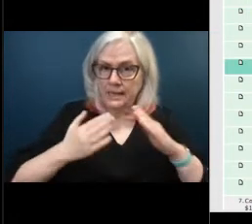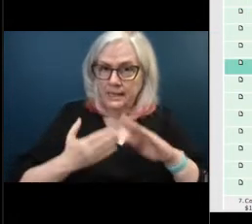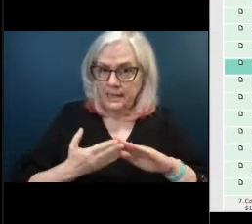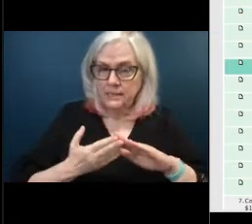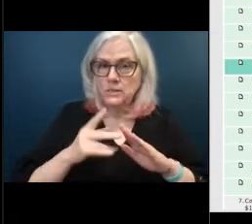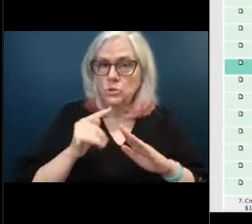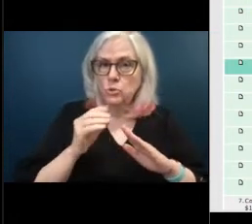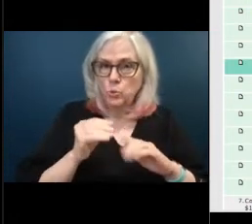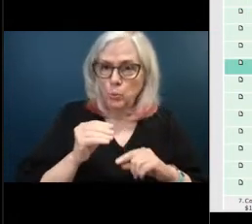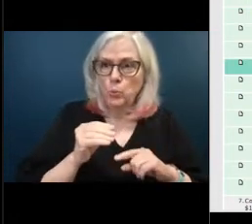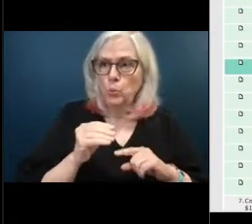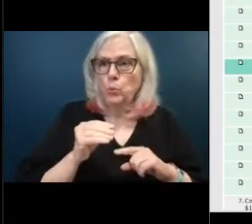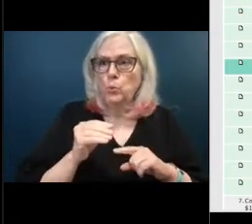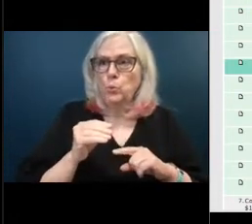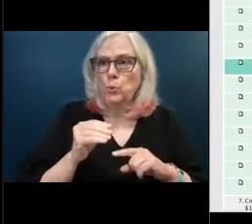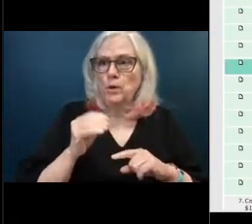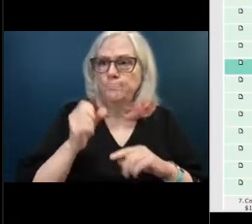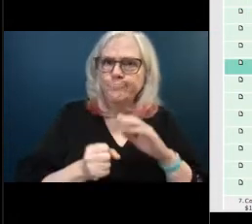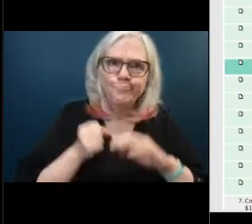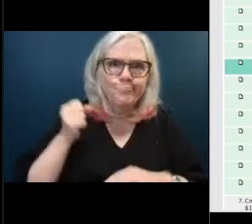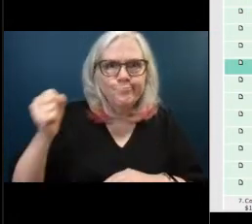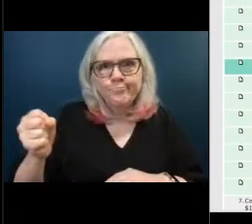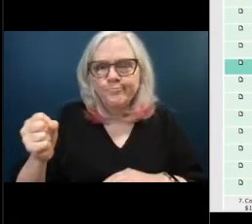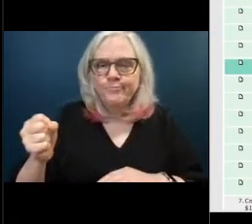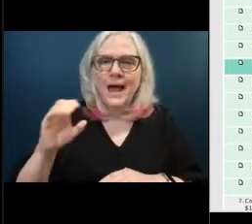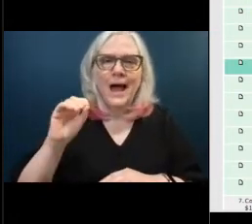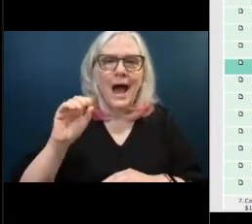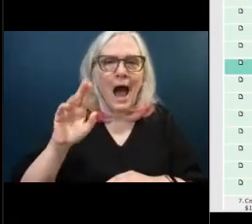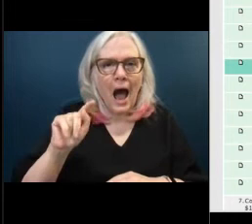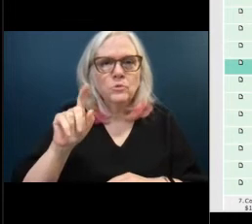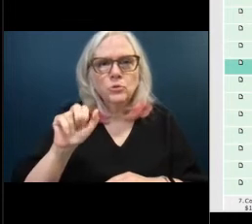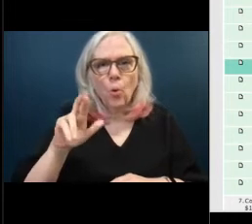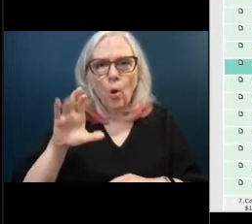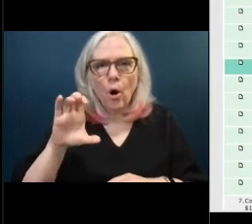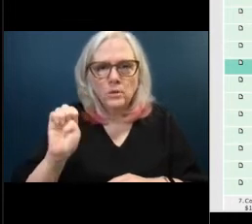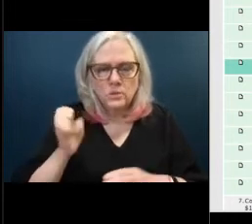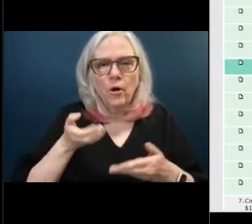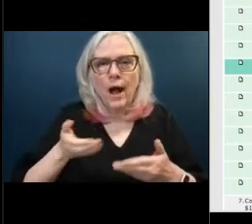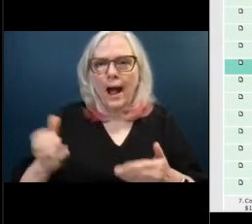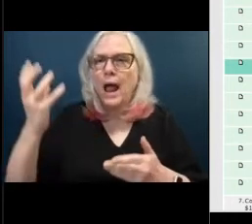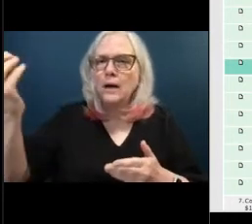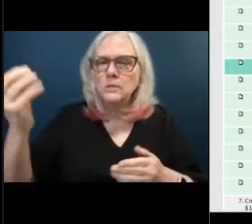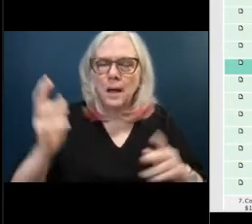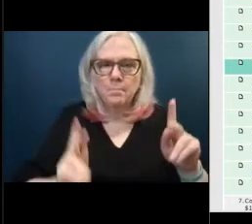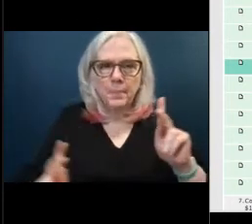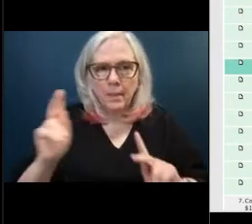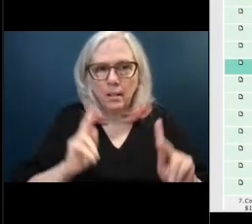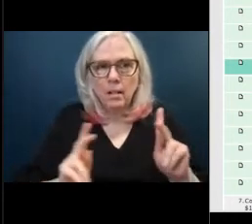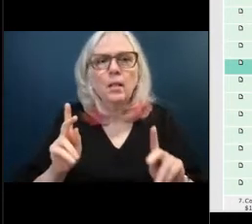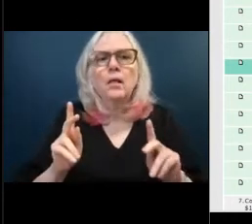of the because they have the expertise i suppose to uh uh have some methodologies to collect